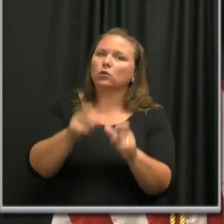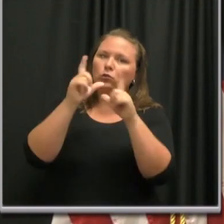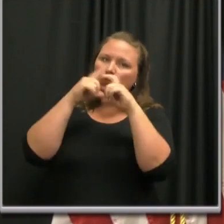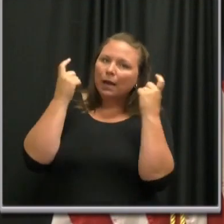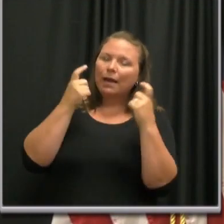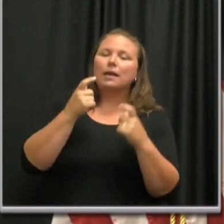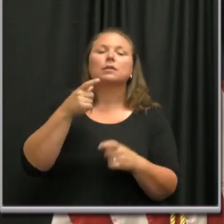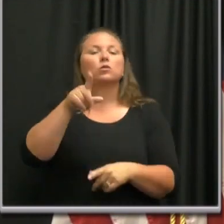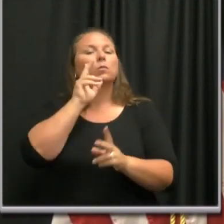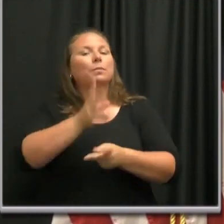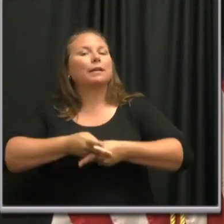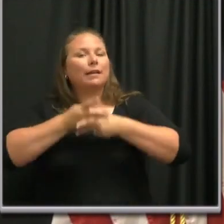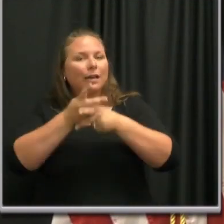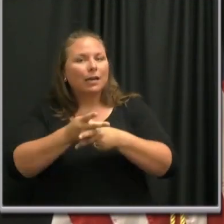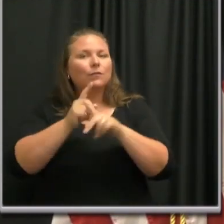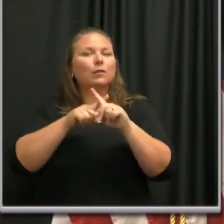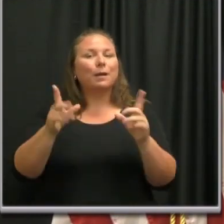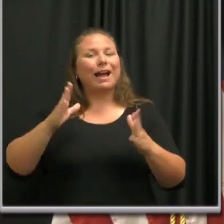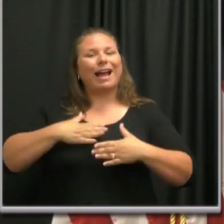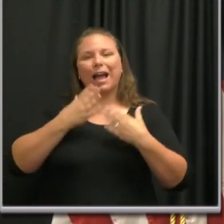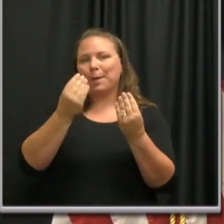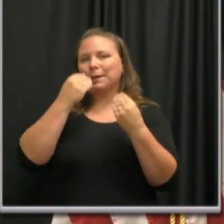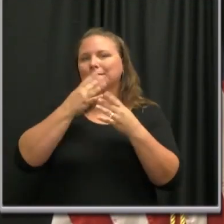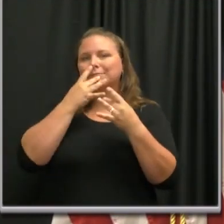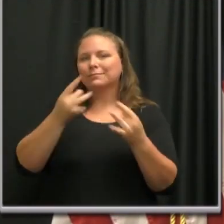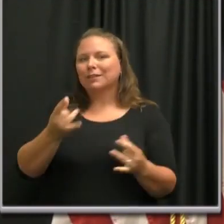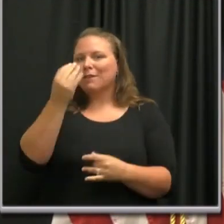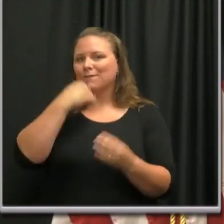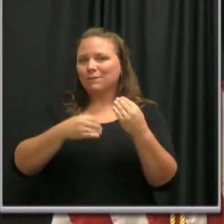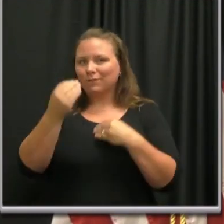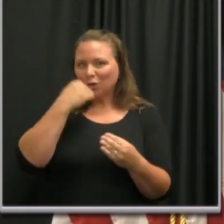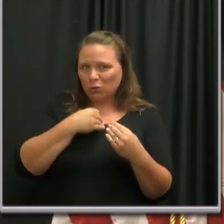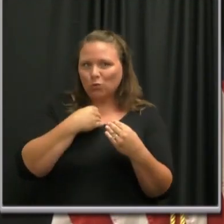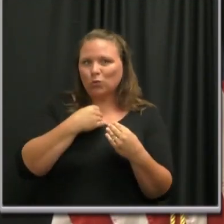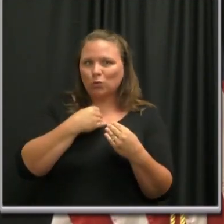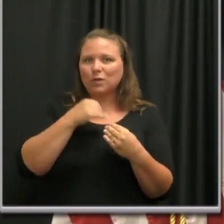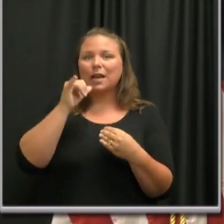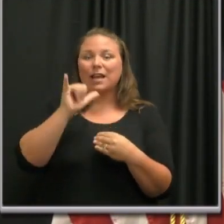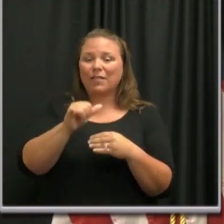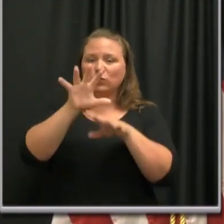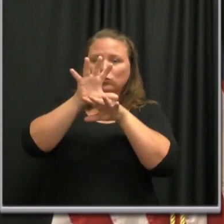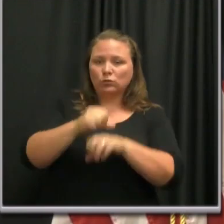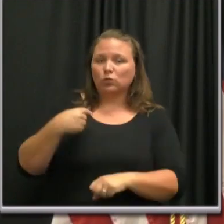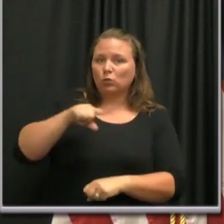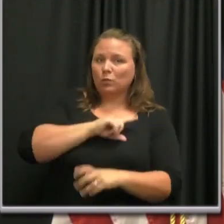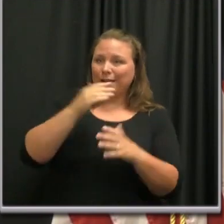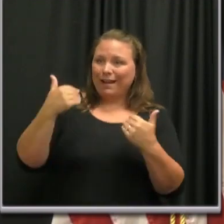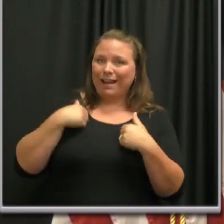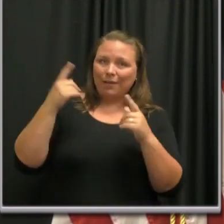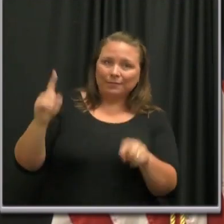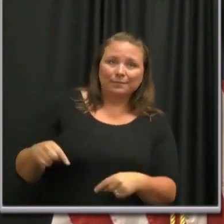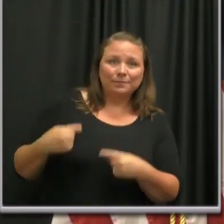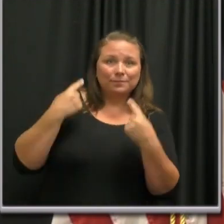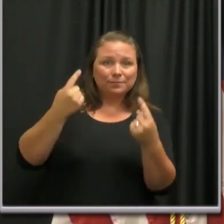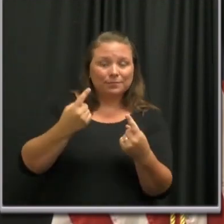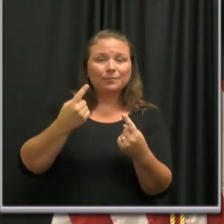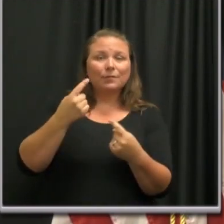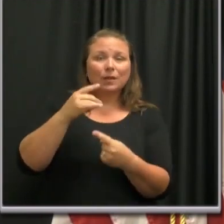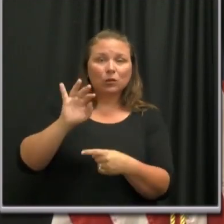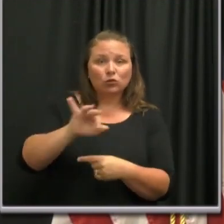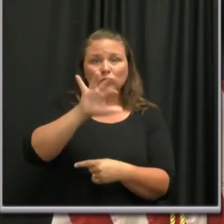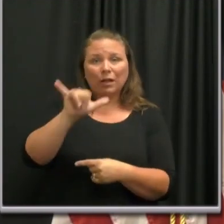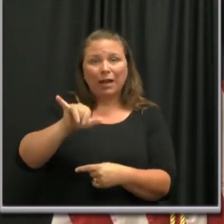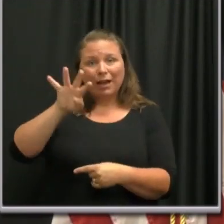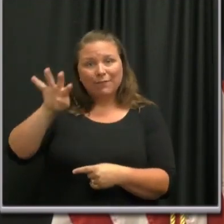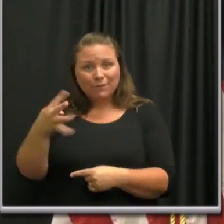You'll be careful, but you'll be happy because you'll be doing that thing that Nashvilleians have been doing on the 4th of July as a part of your